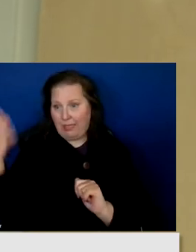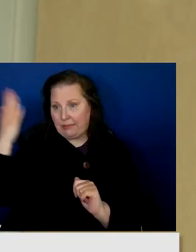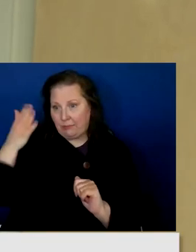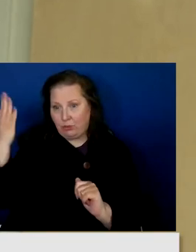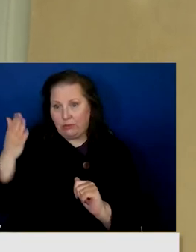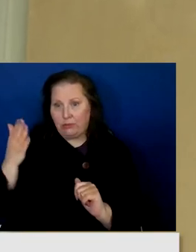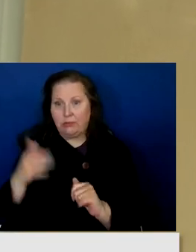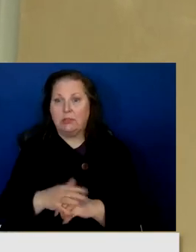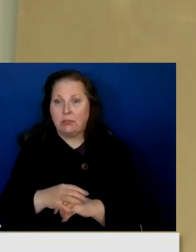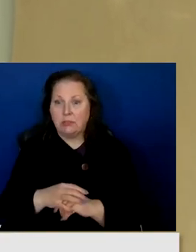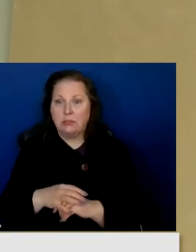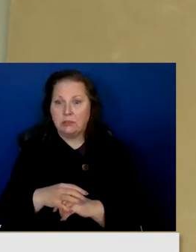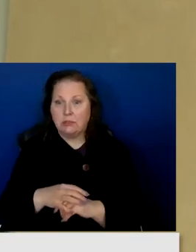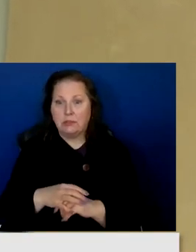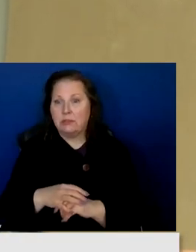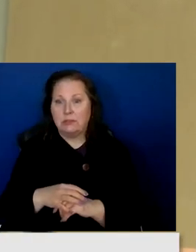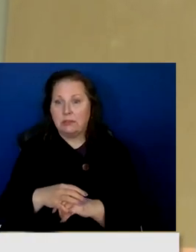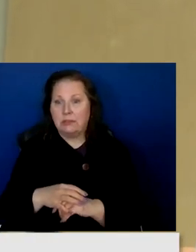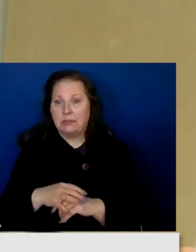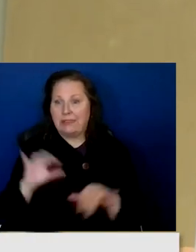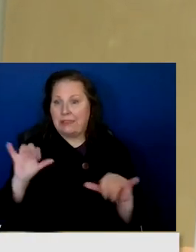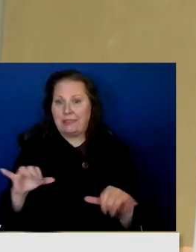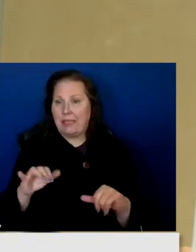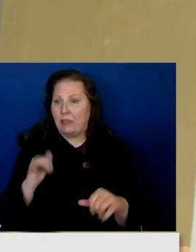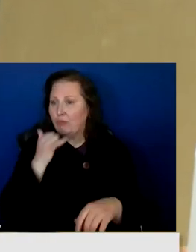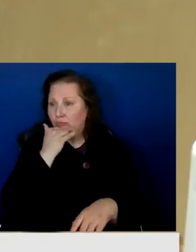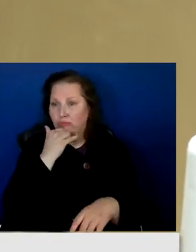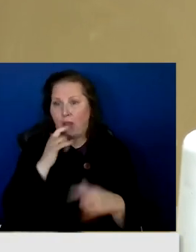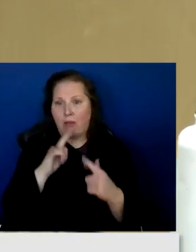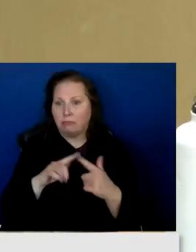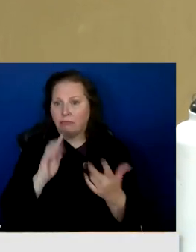is still so misguided.